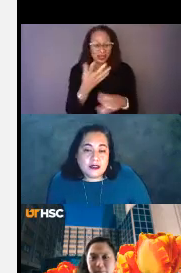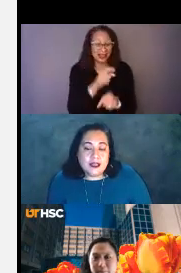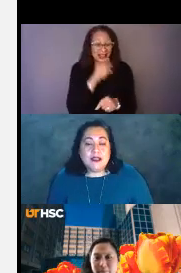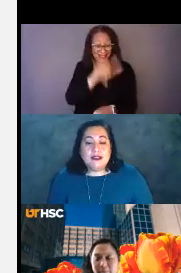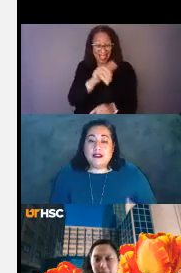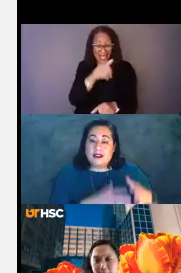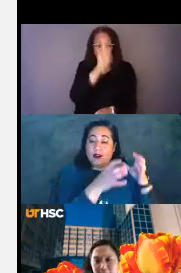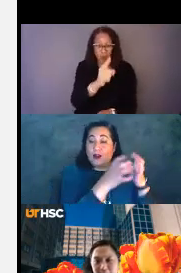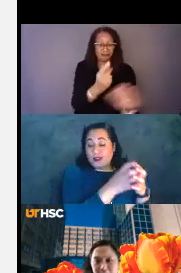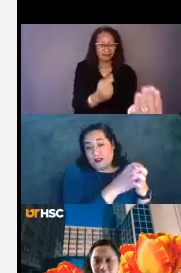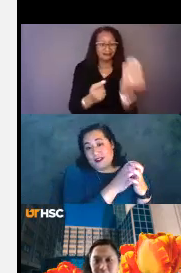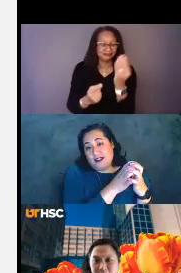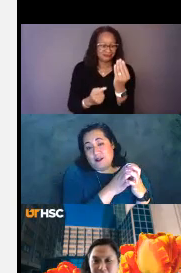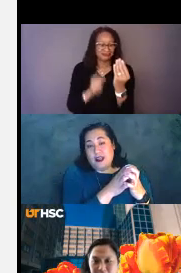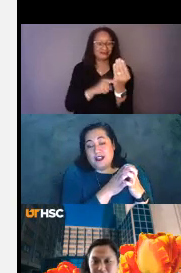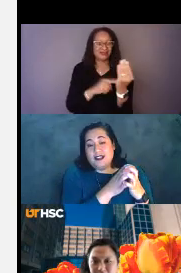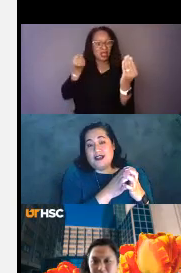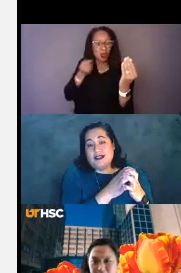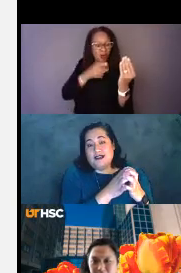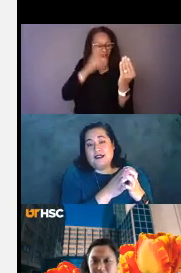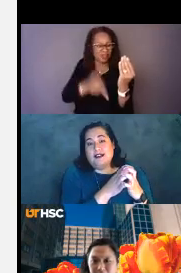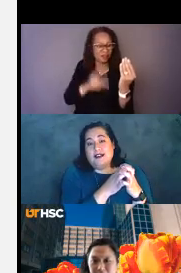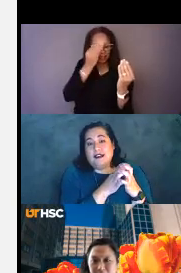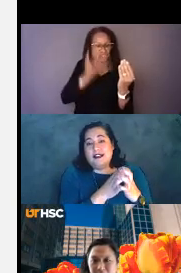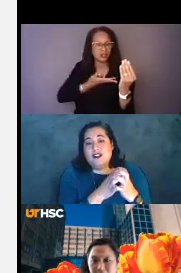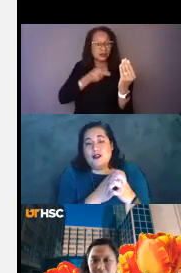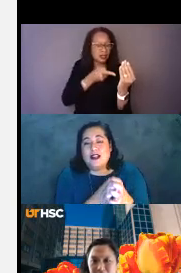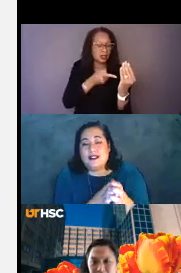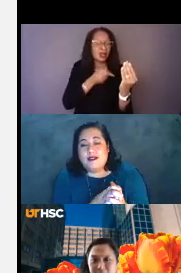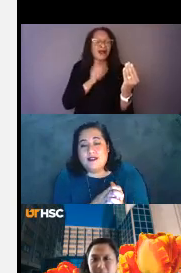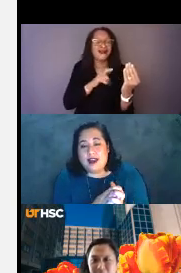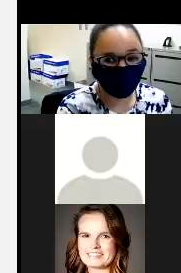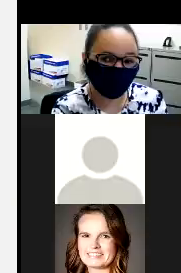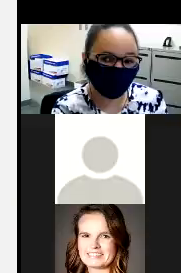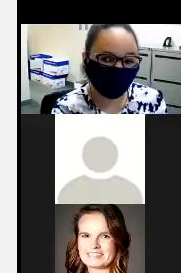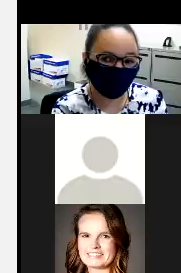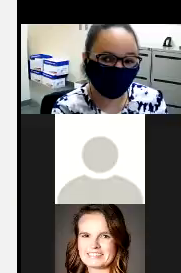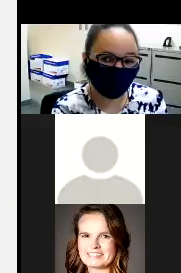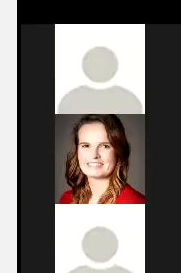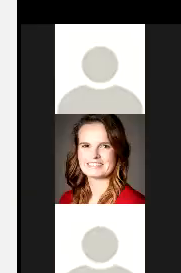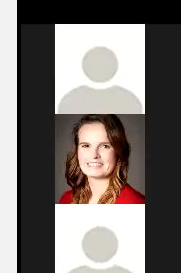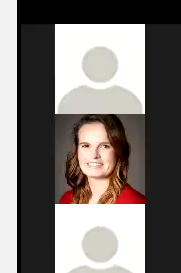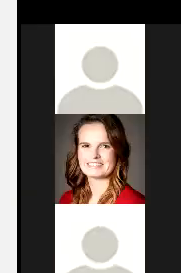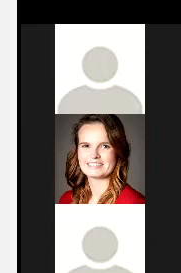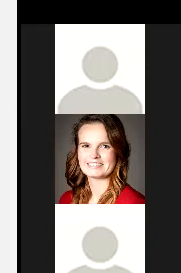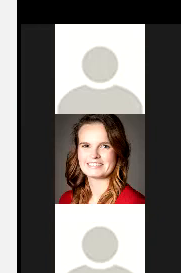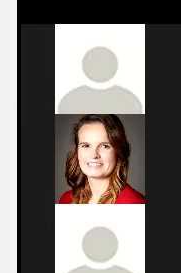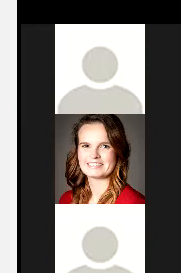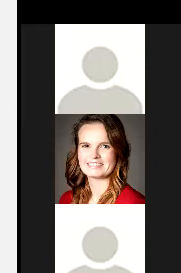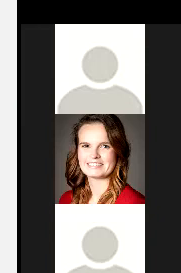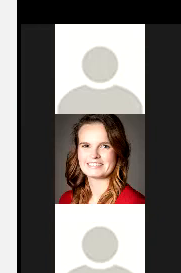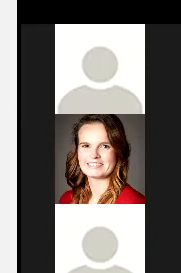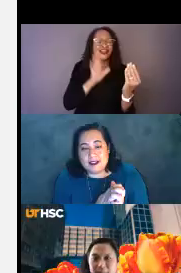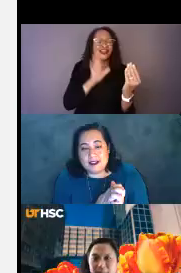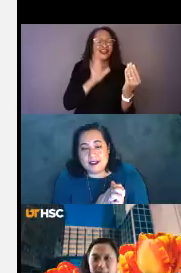that the holder of the information says is your right to have access. I've provided you with limited